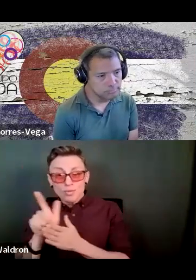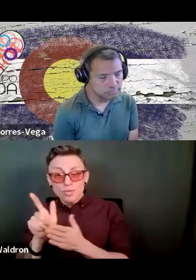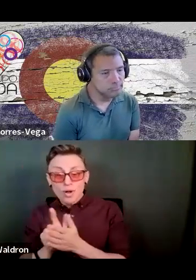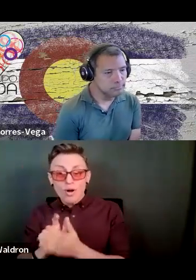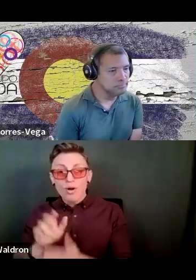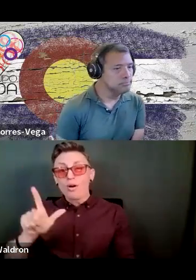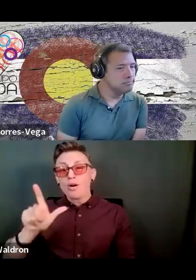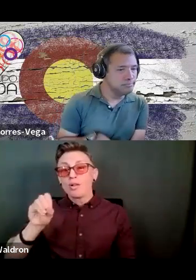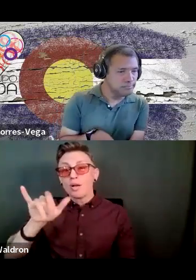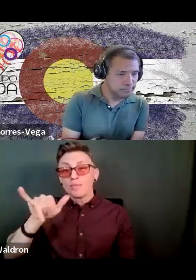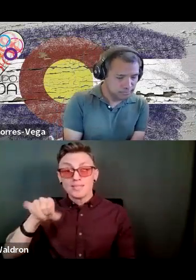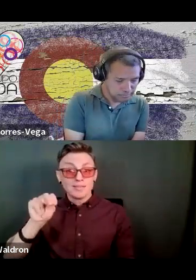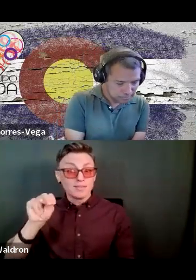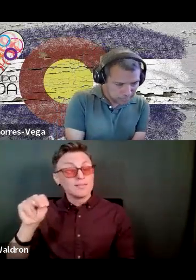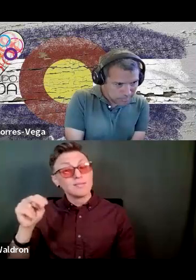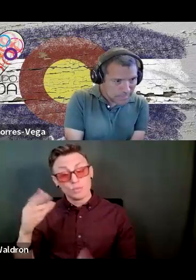Thank you again.